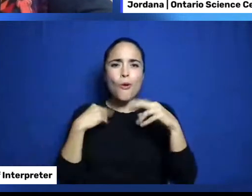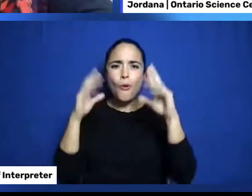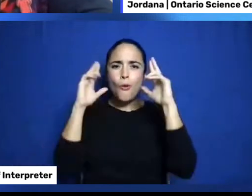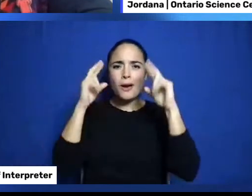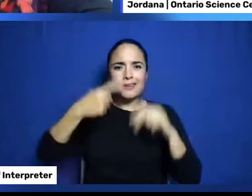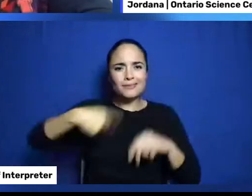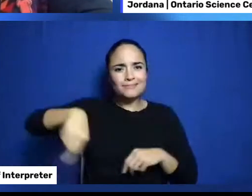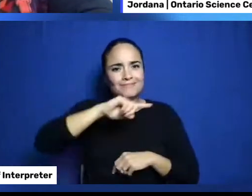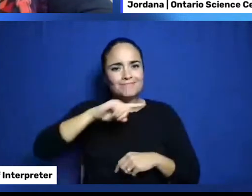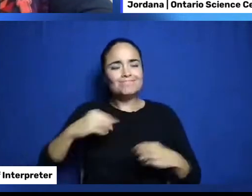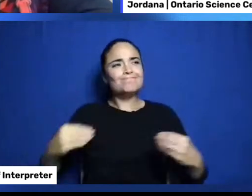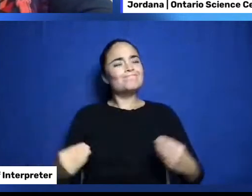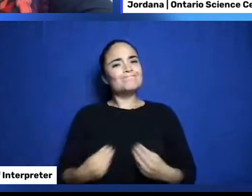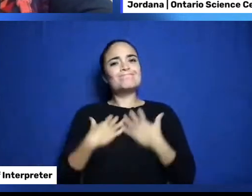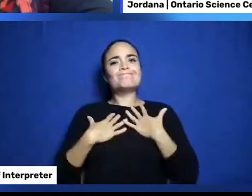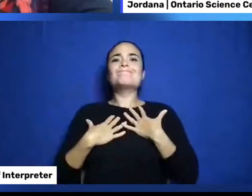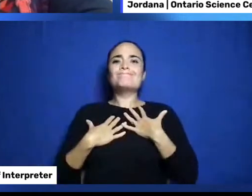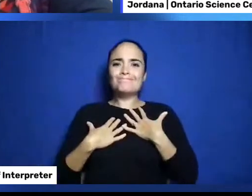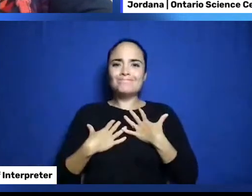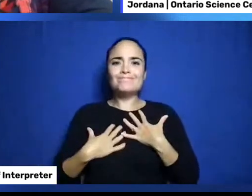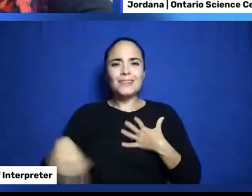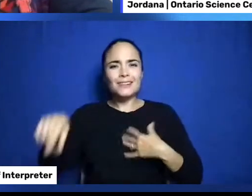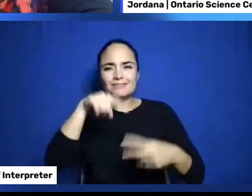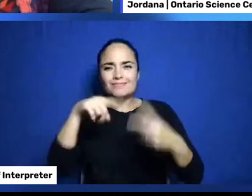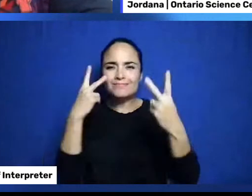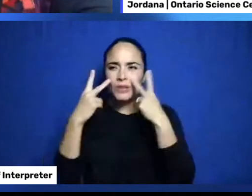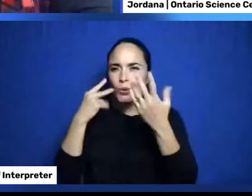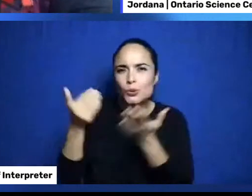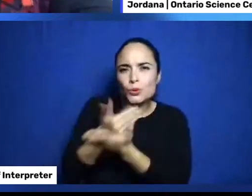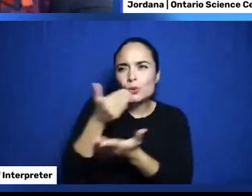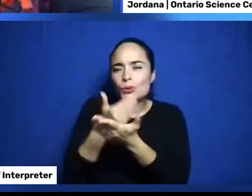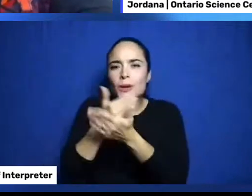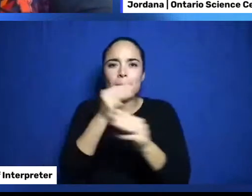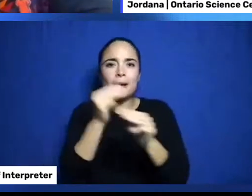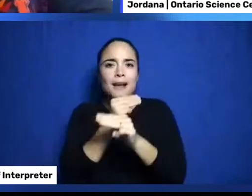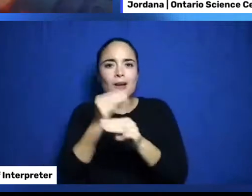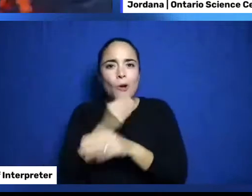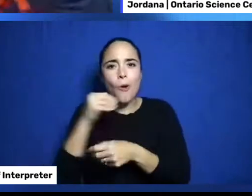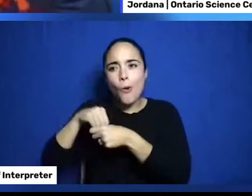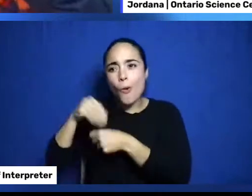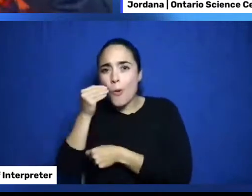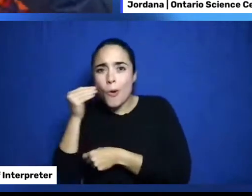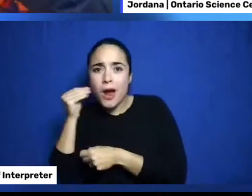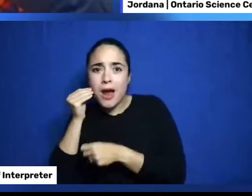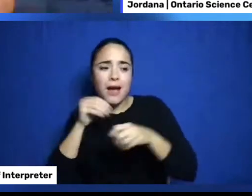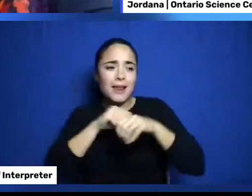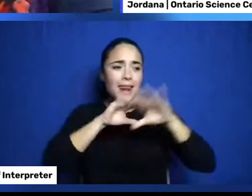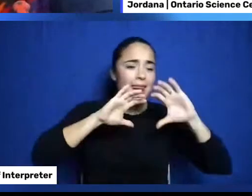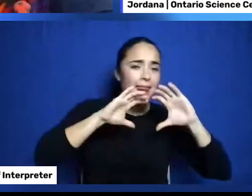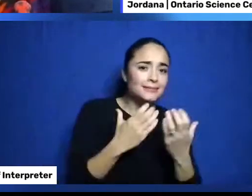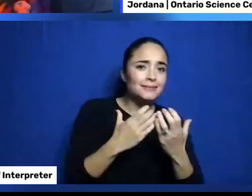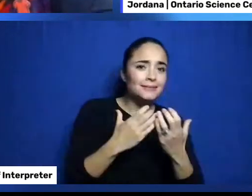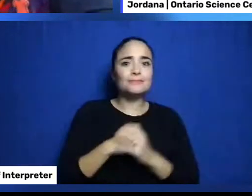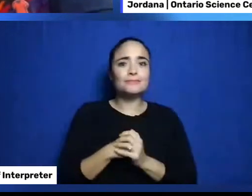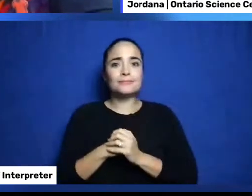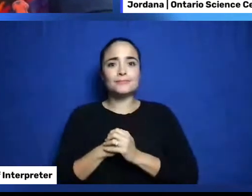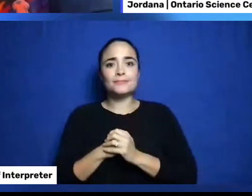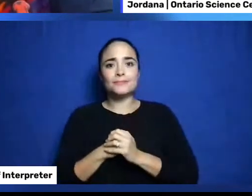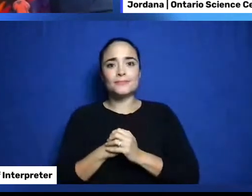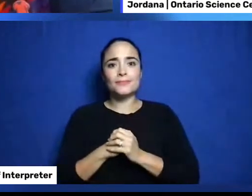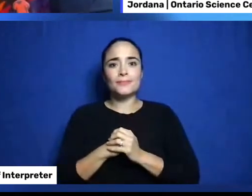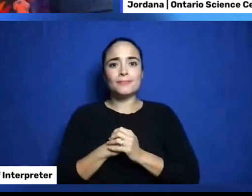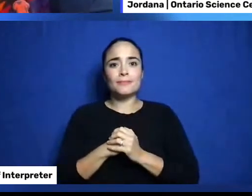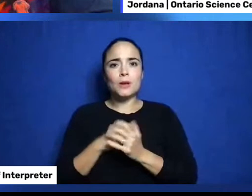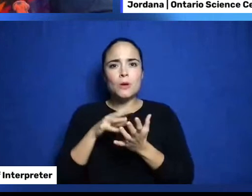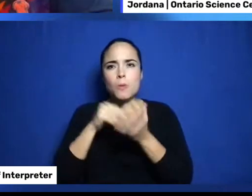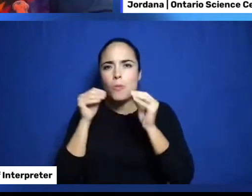explore math in new ways in your classroom and at home. If you want to learn more about Brian's work. You can follow him on Facebook. Or send him an